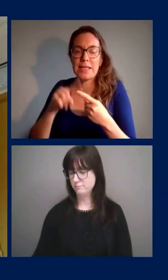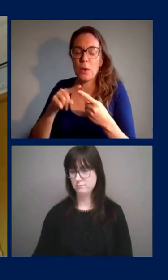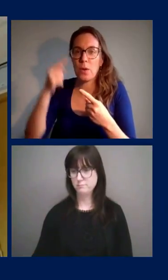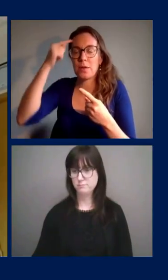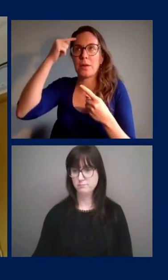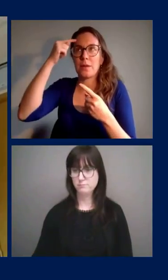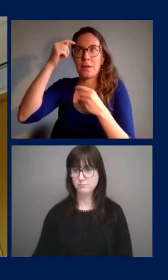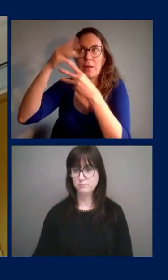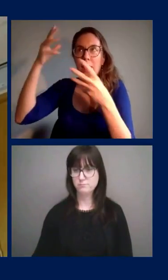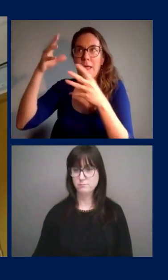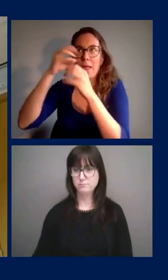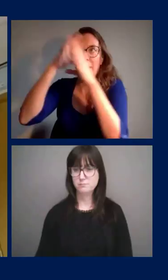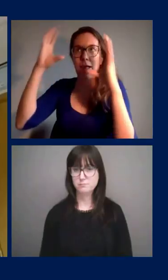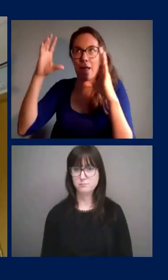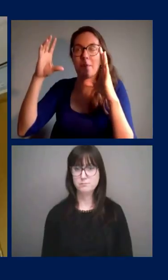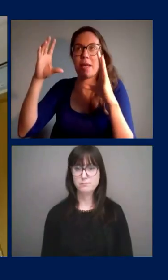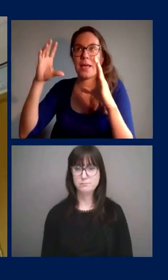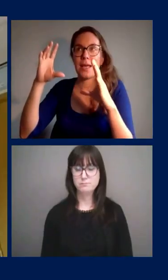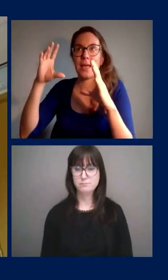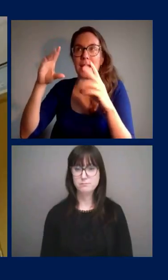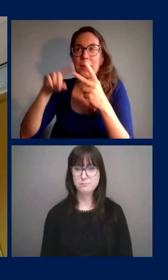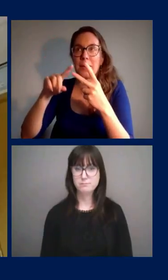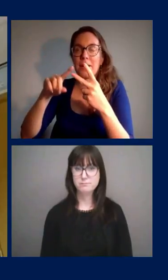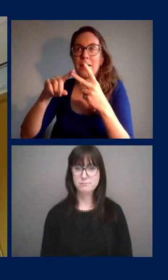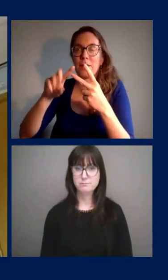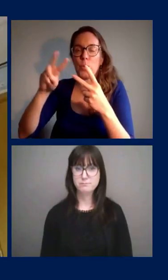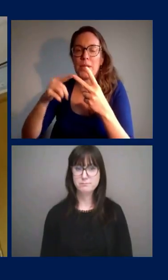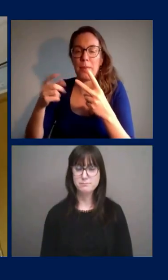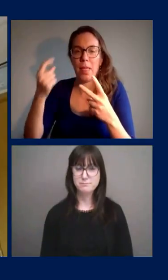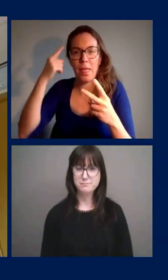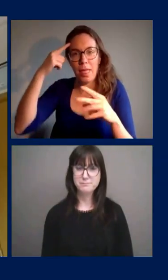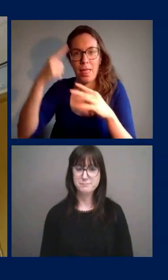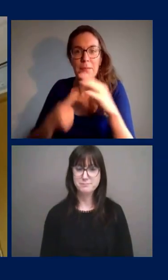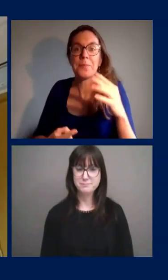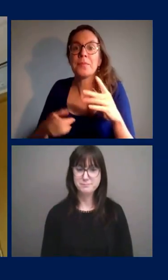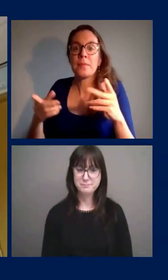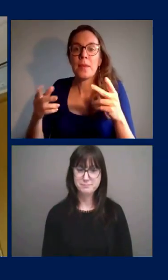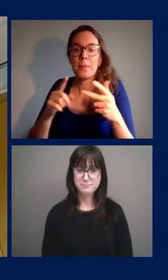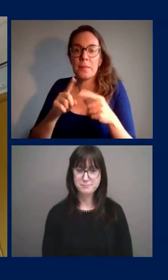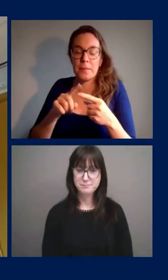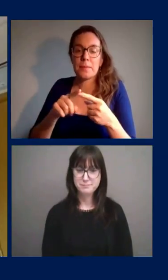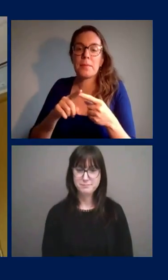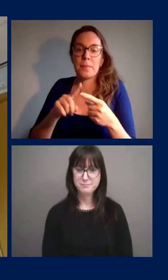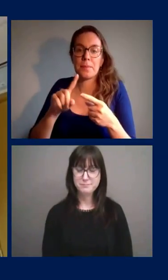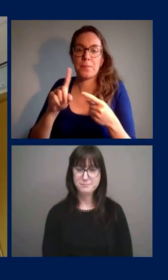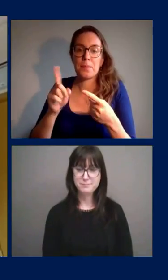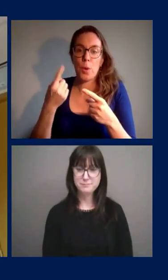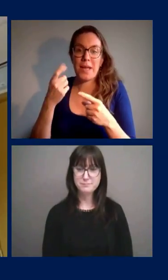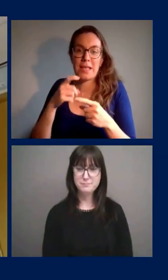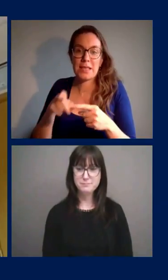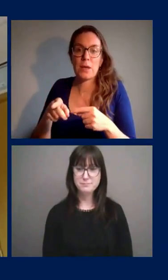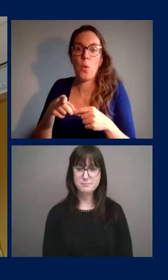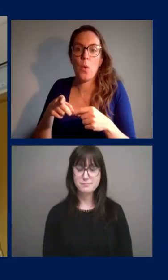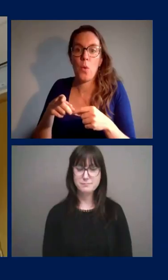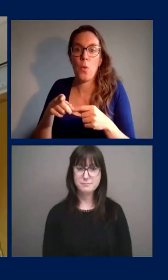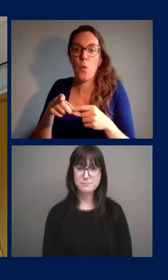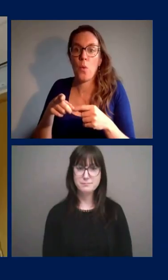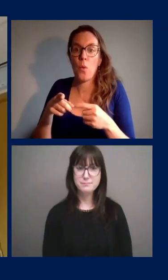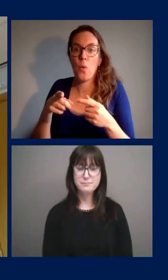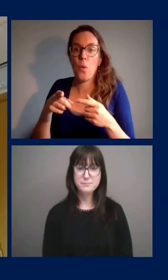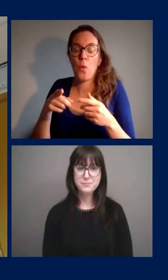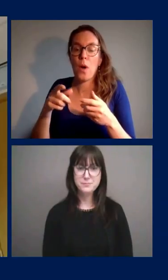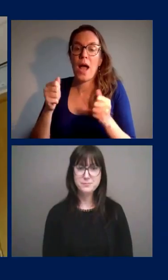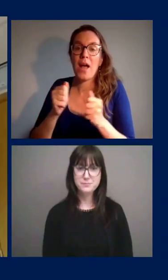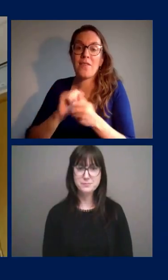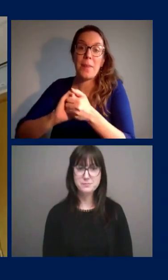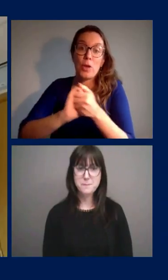can just respond absolutely uh with our partners we have accomplished uh the exercise of surveillance